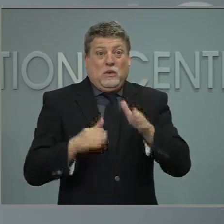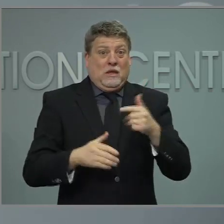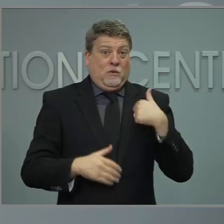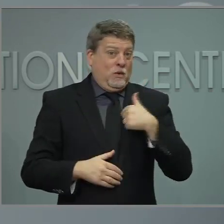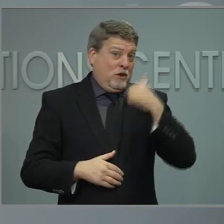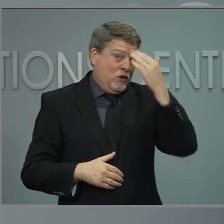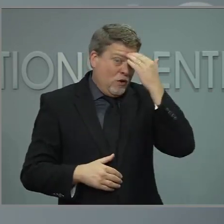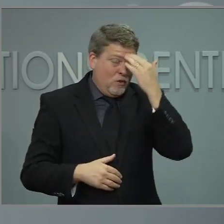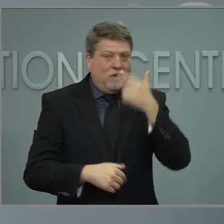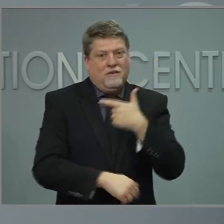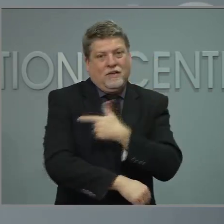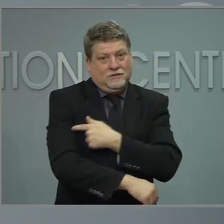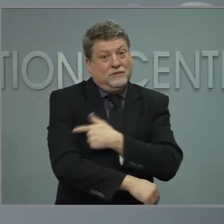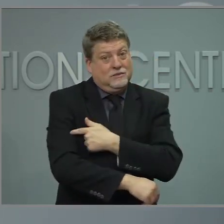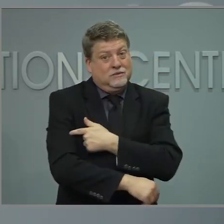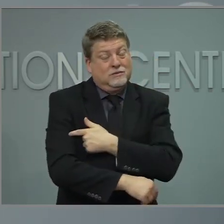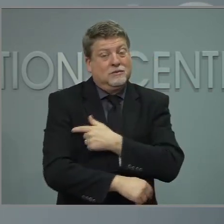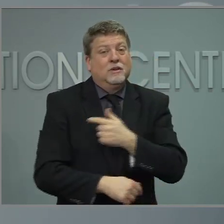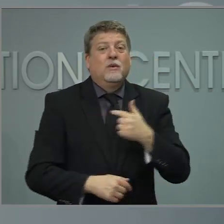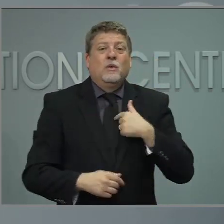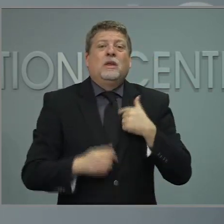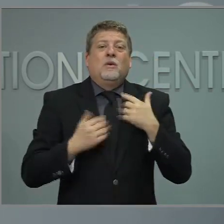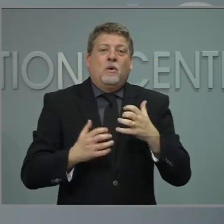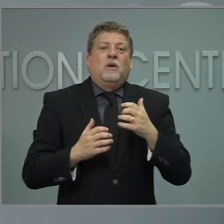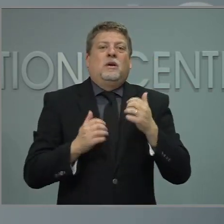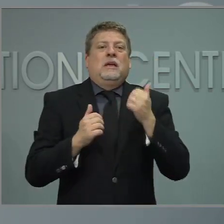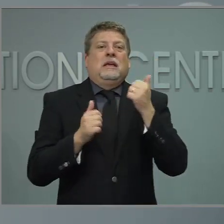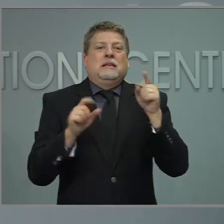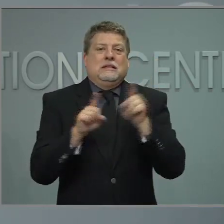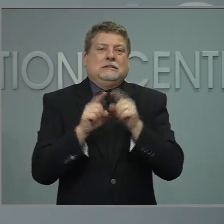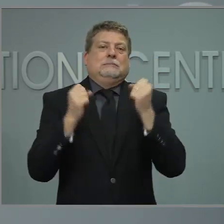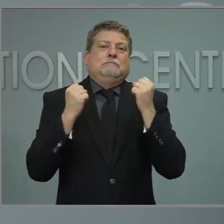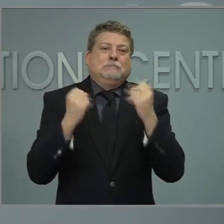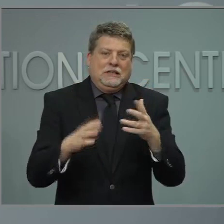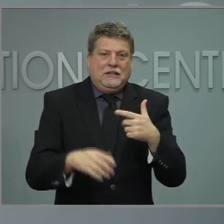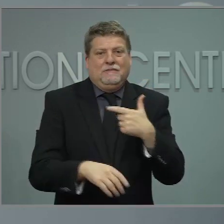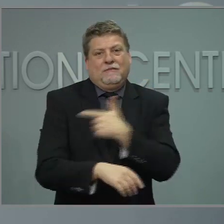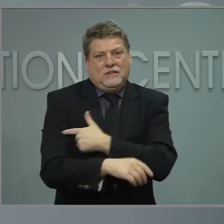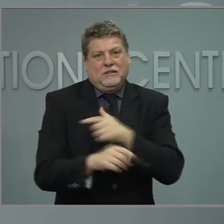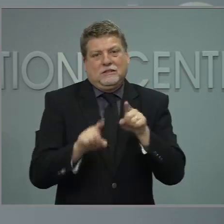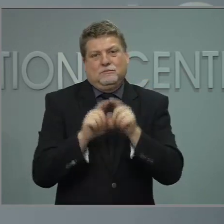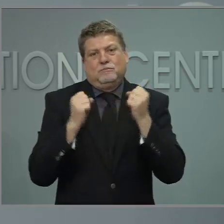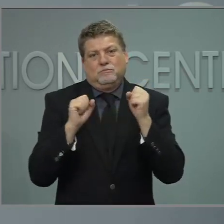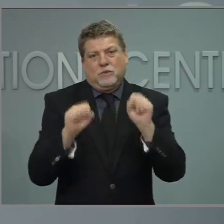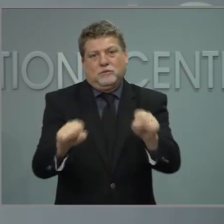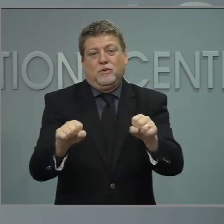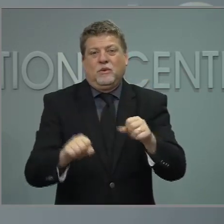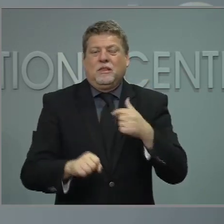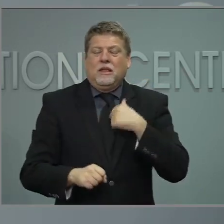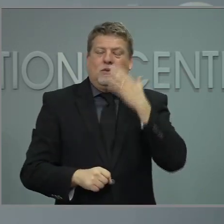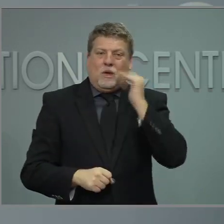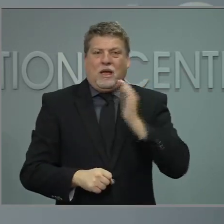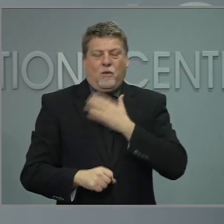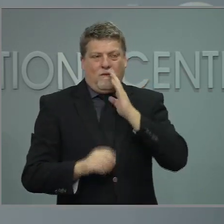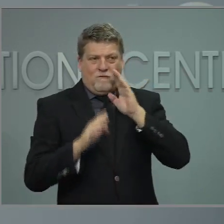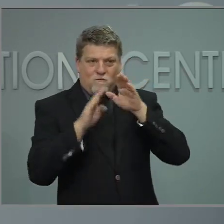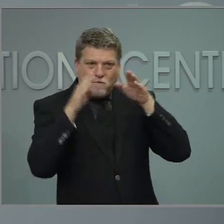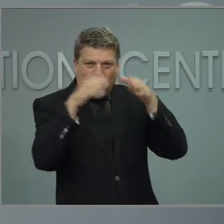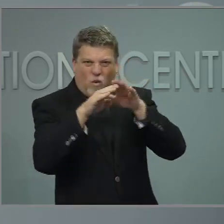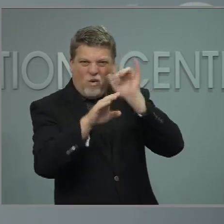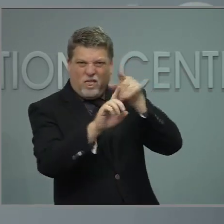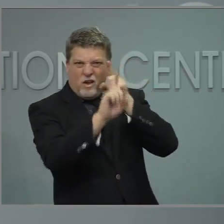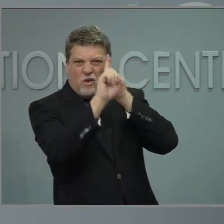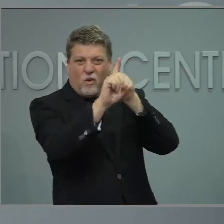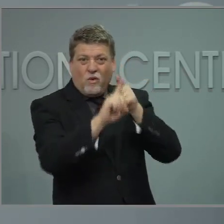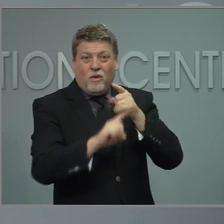Um, and so we want to make sure everyone is getting vaccinated as quickly as possible. That's why we're focused on this work. I'm happy to have Stacy here that we can